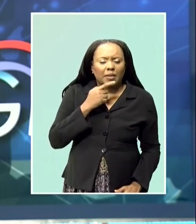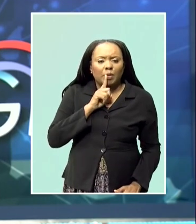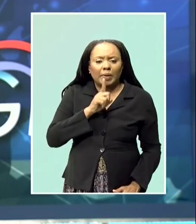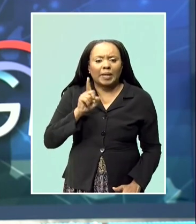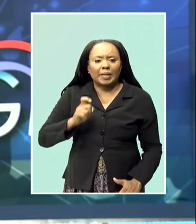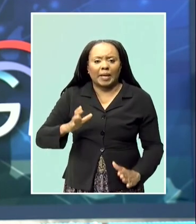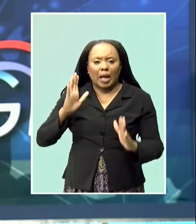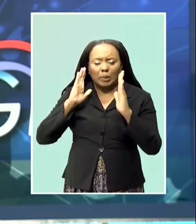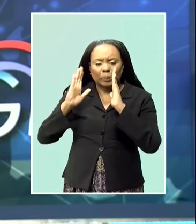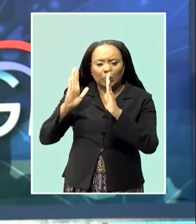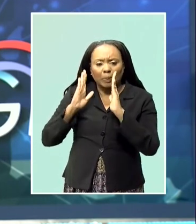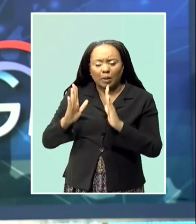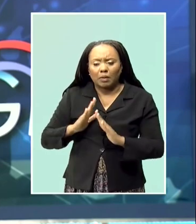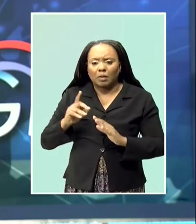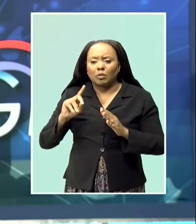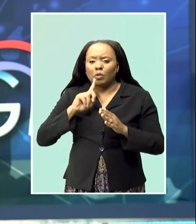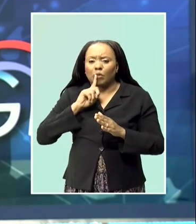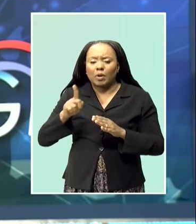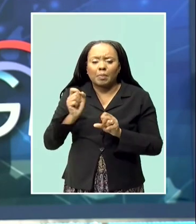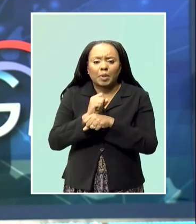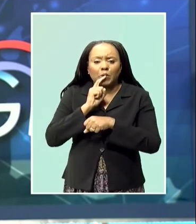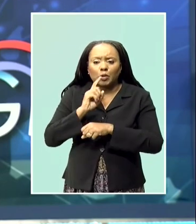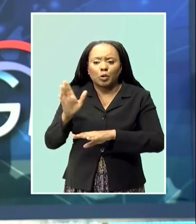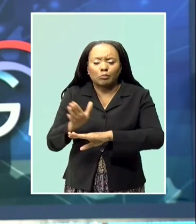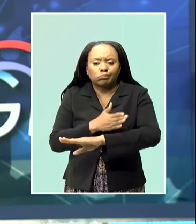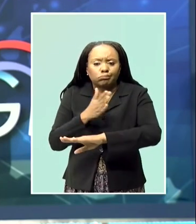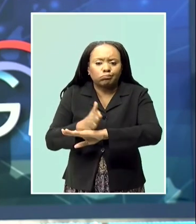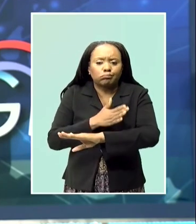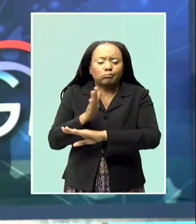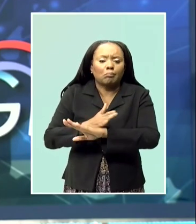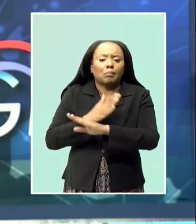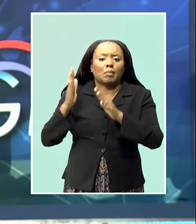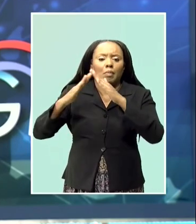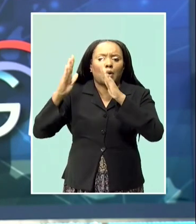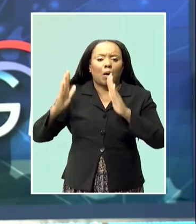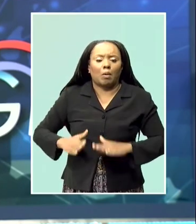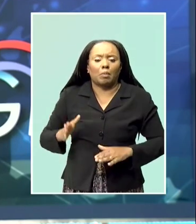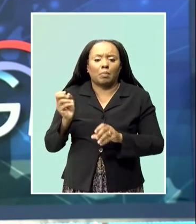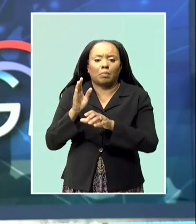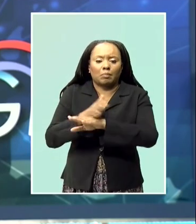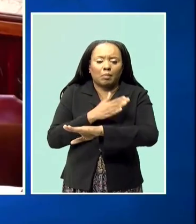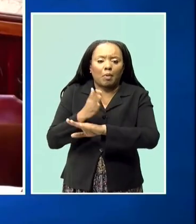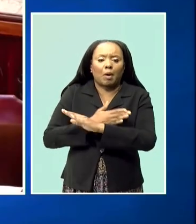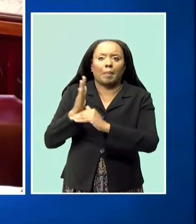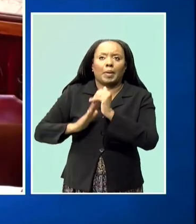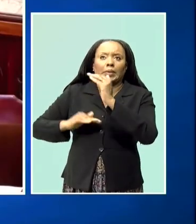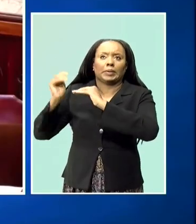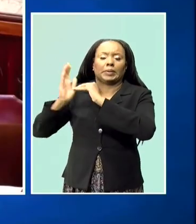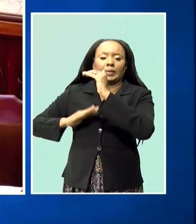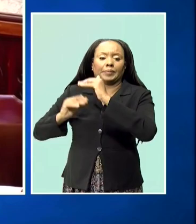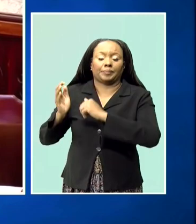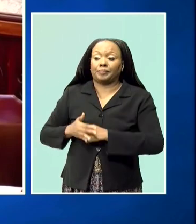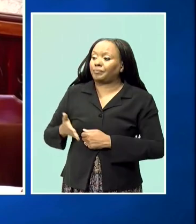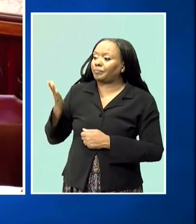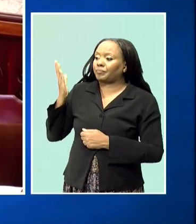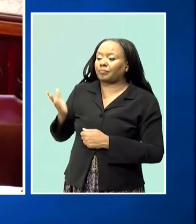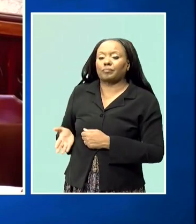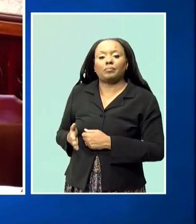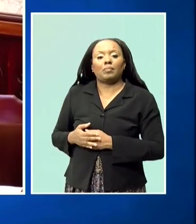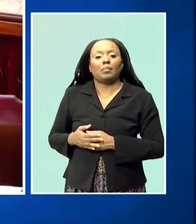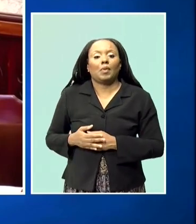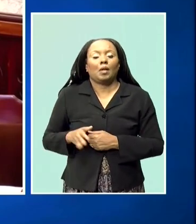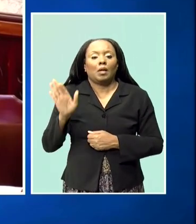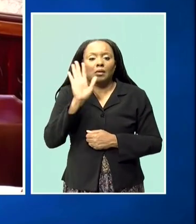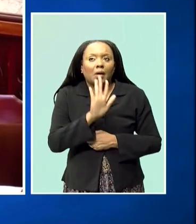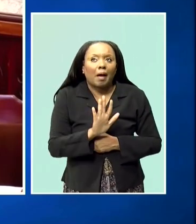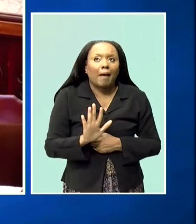and Water Resources, says it's an issue that needs close attention. This is an issue that plagues us across